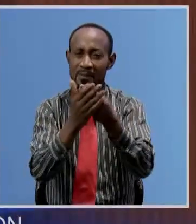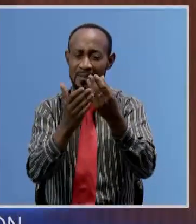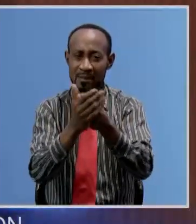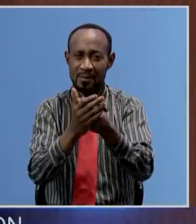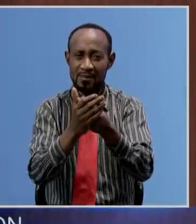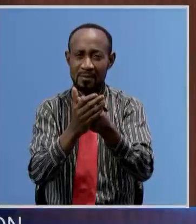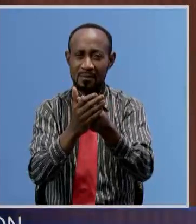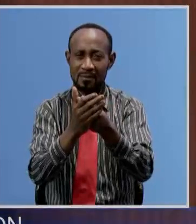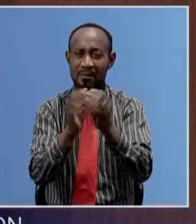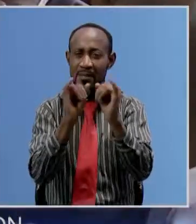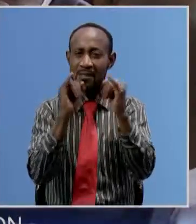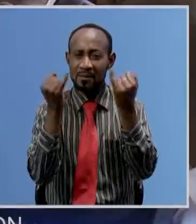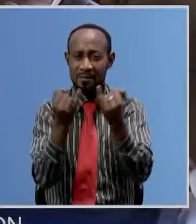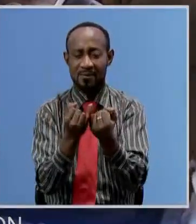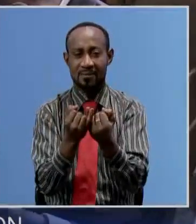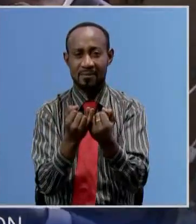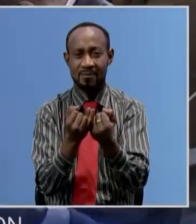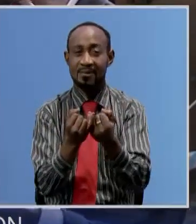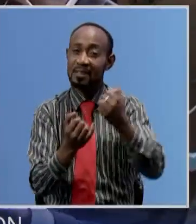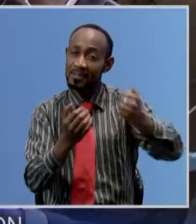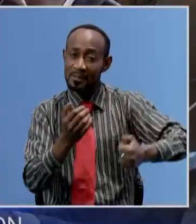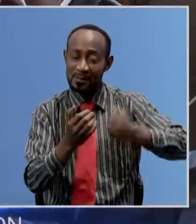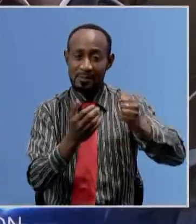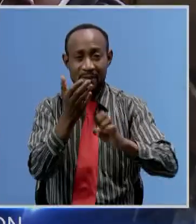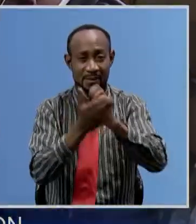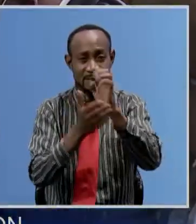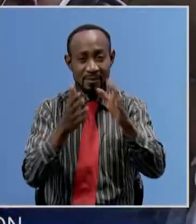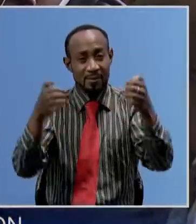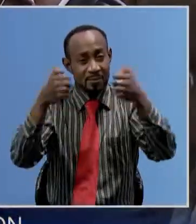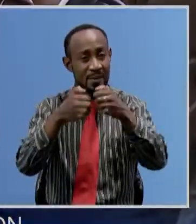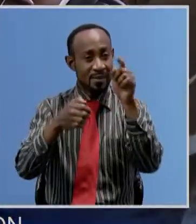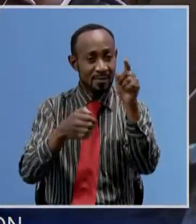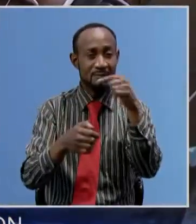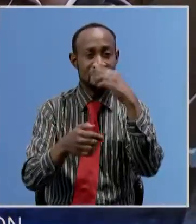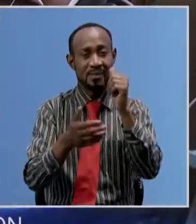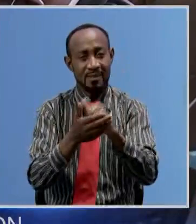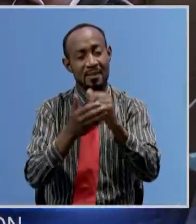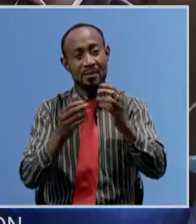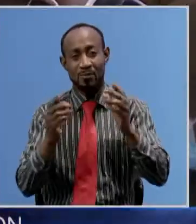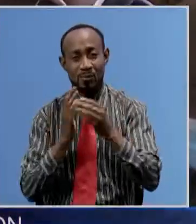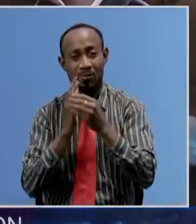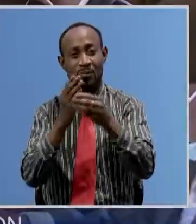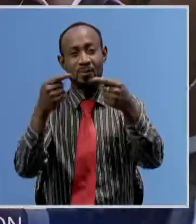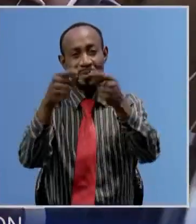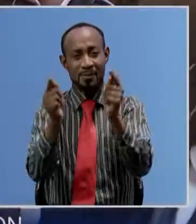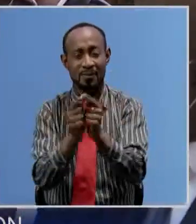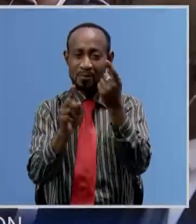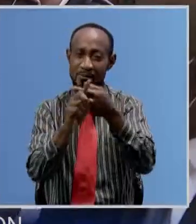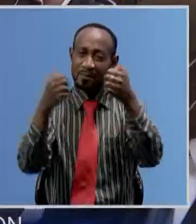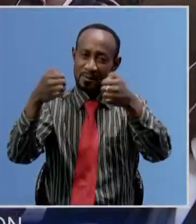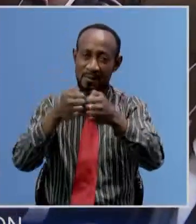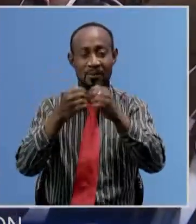institutions a natsev chief executive officer malcolm chabala who led a delegation from the bank to